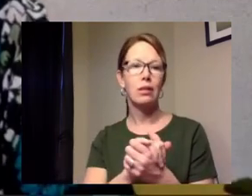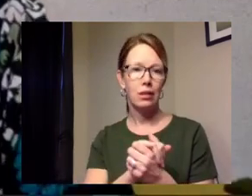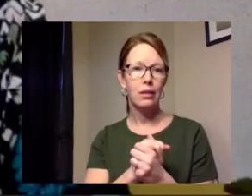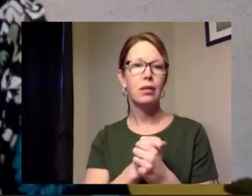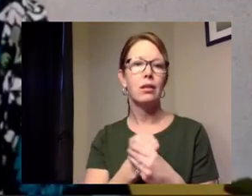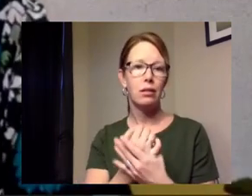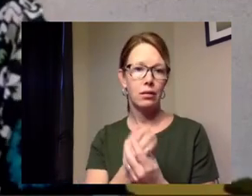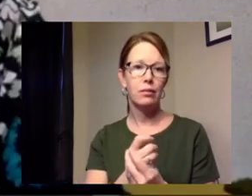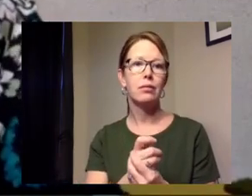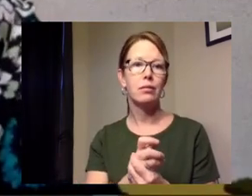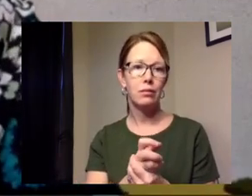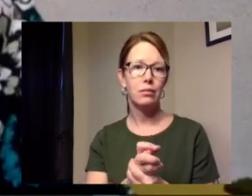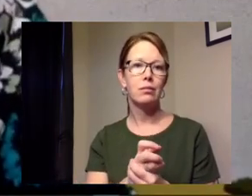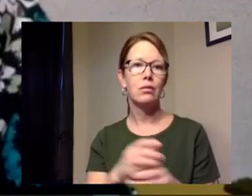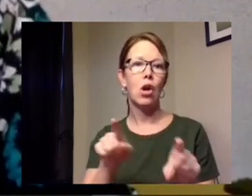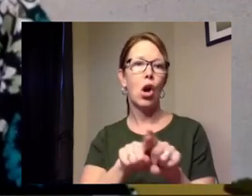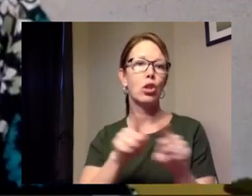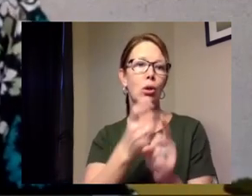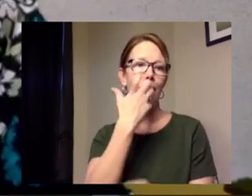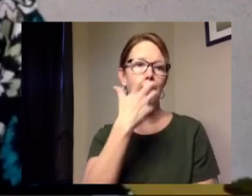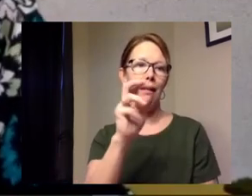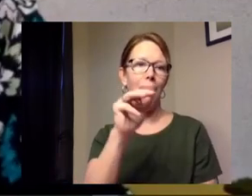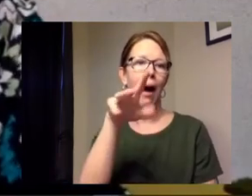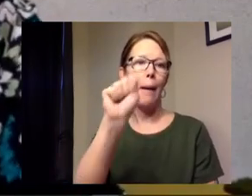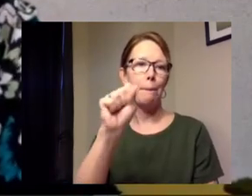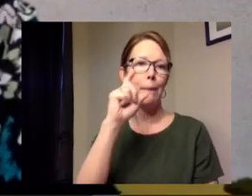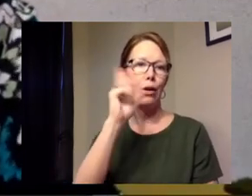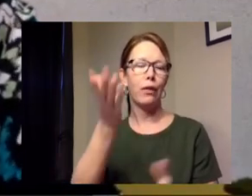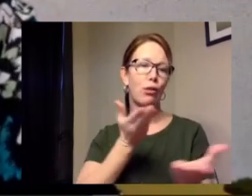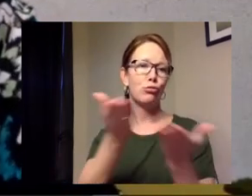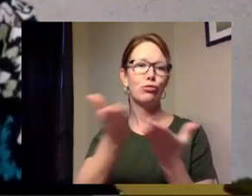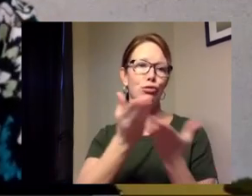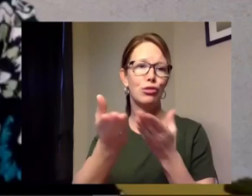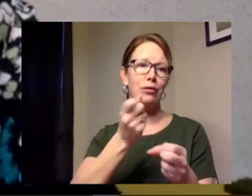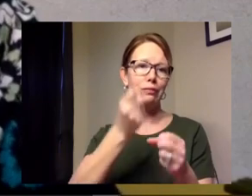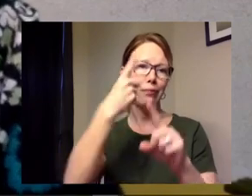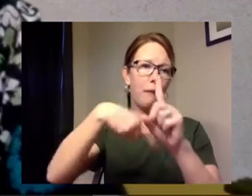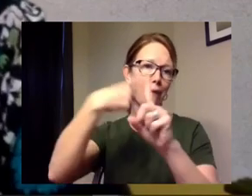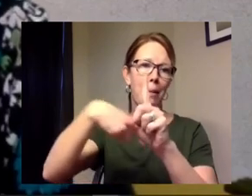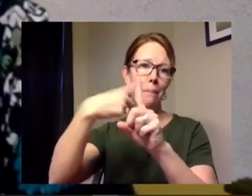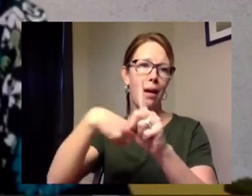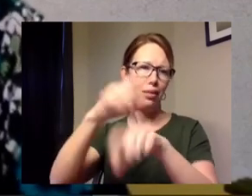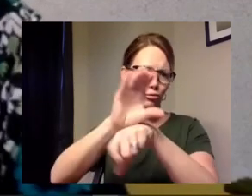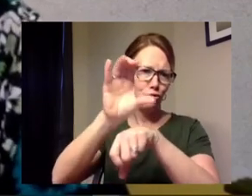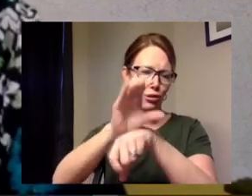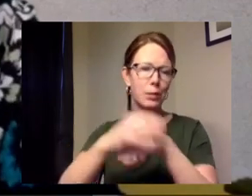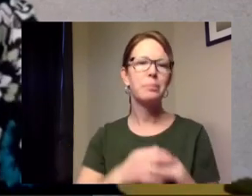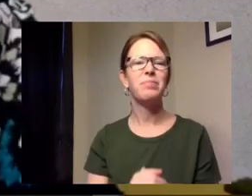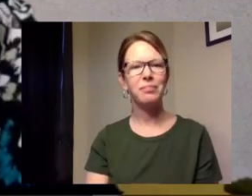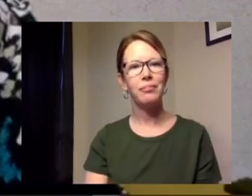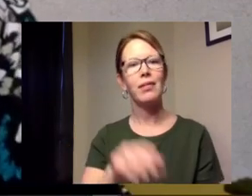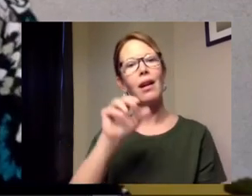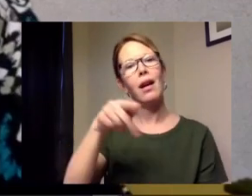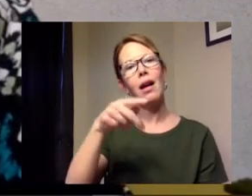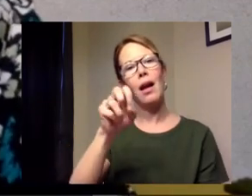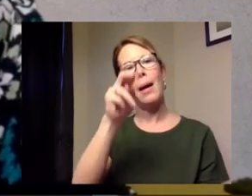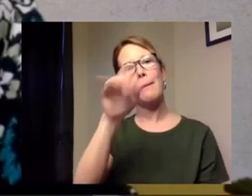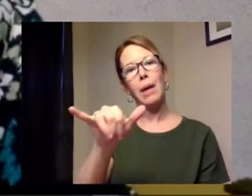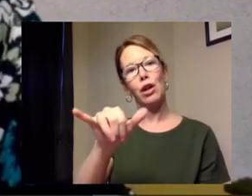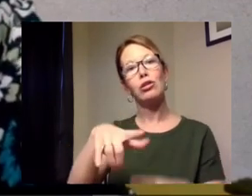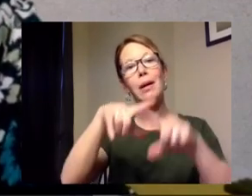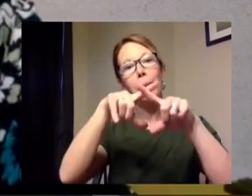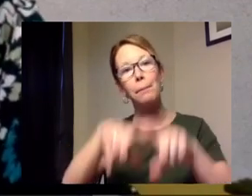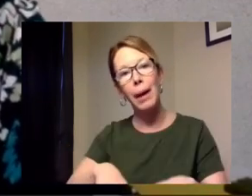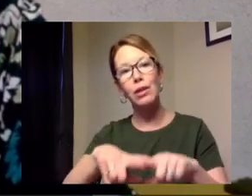hot meal that they serve at the presbyterian church every month um the pantry is based on residence